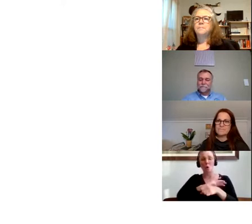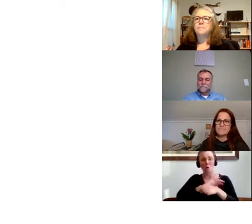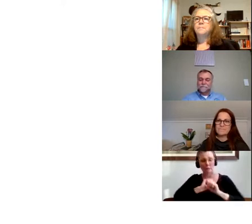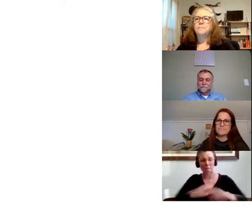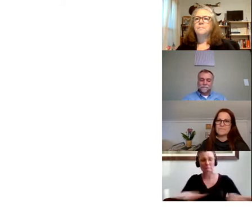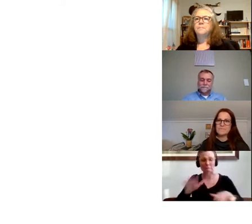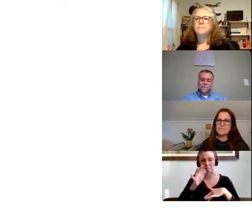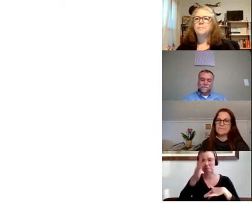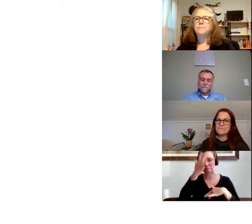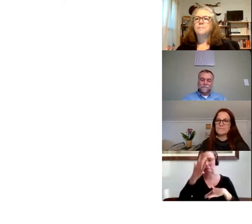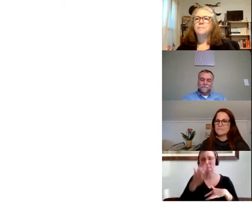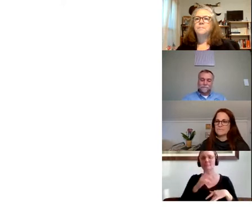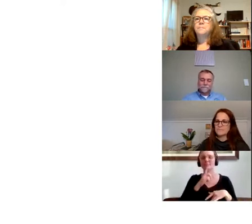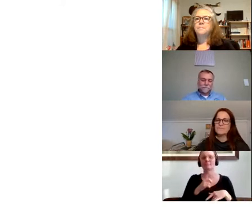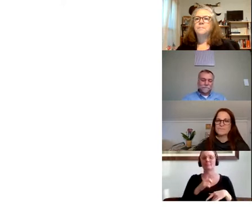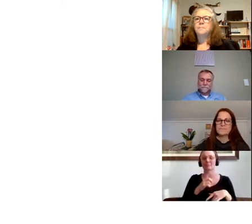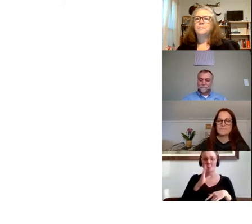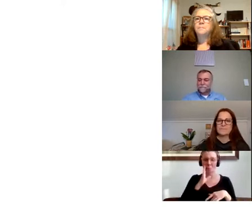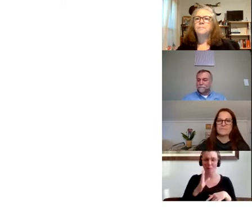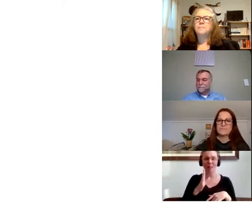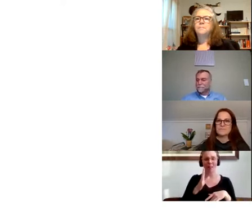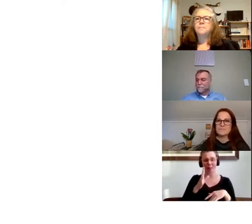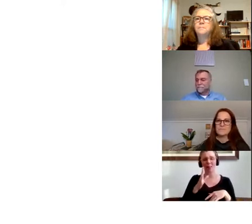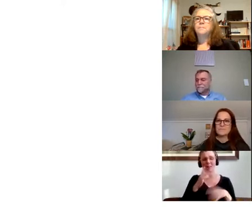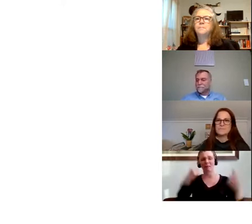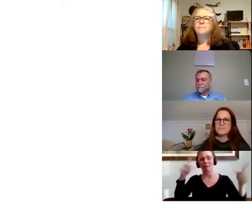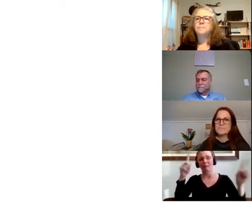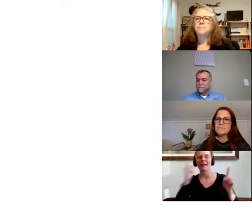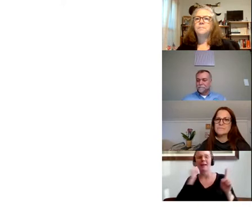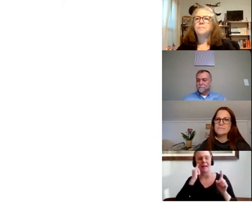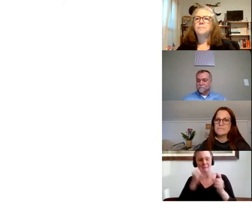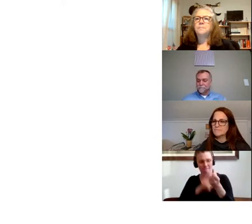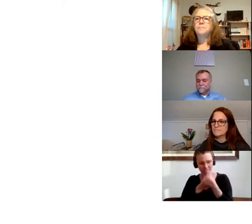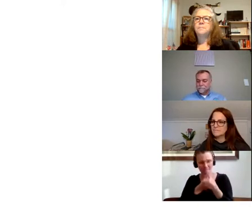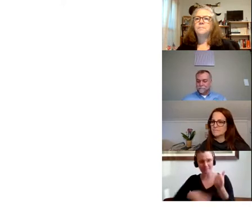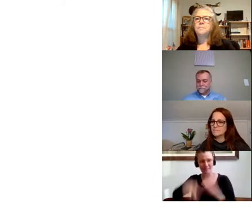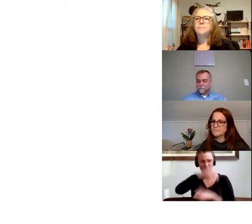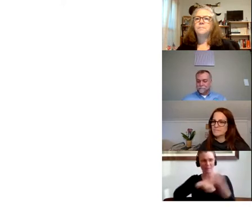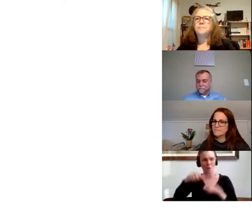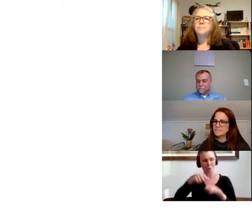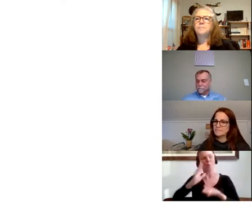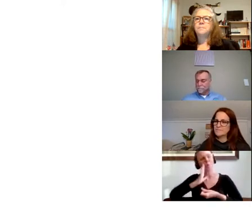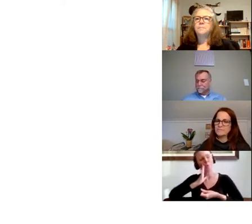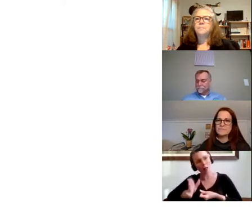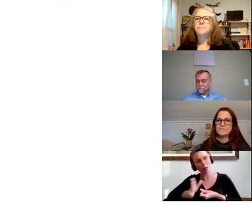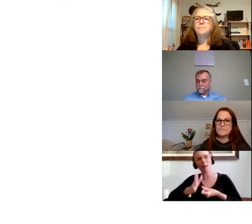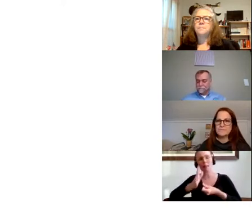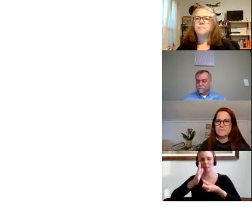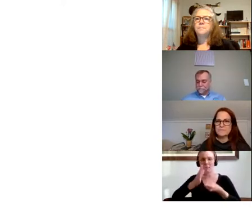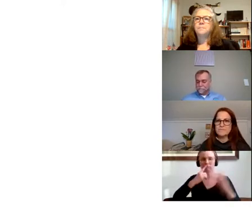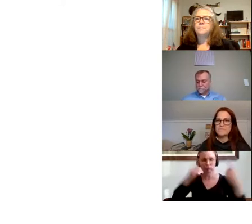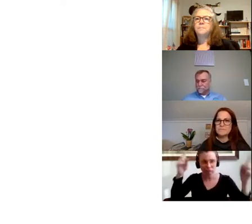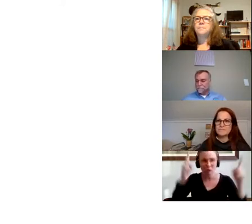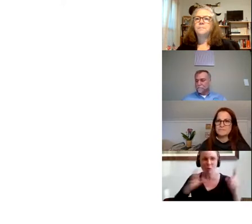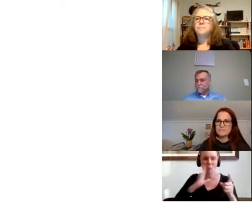if we look out for one another. And trust me, we will overcome this. And when we get to the other side of this thing, we'll start to rebuild our